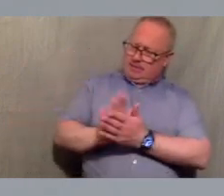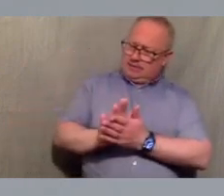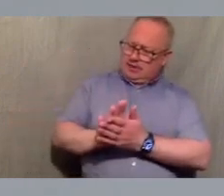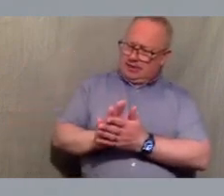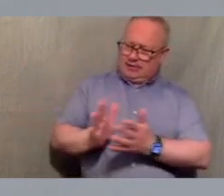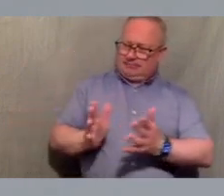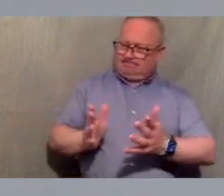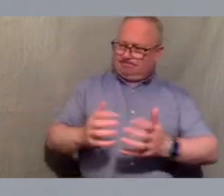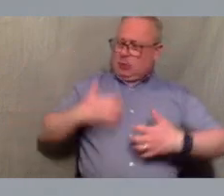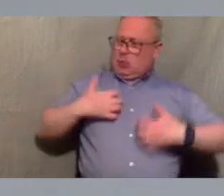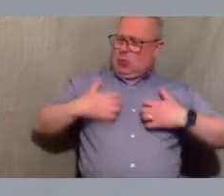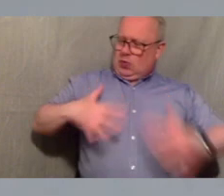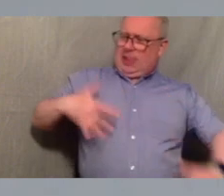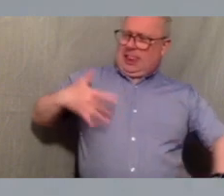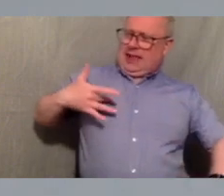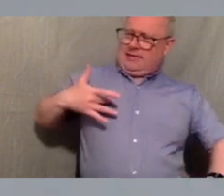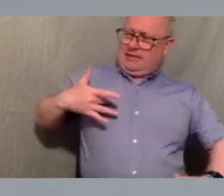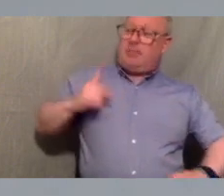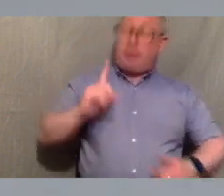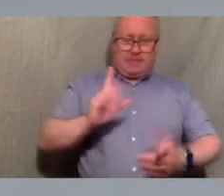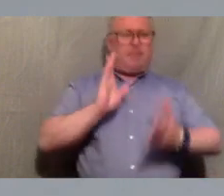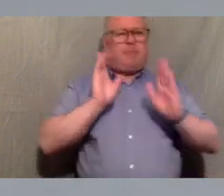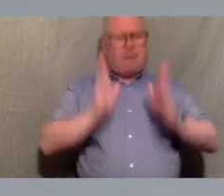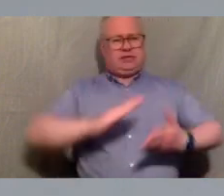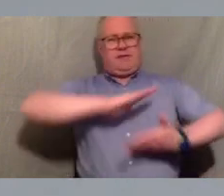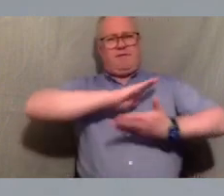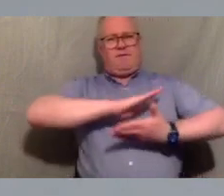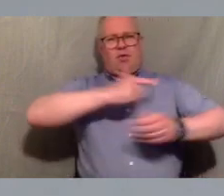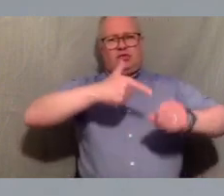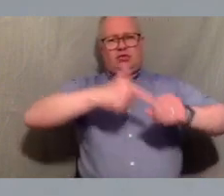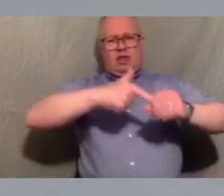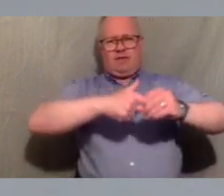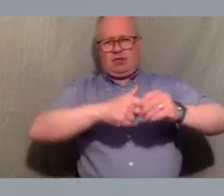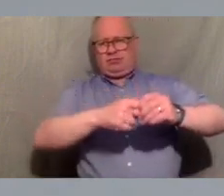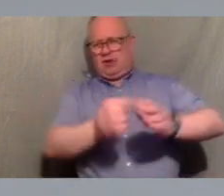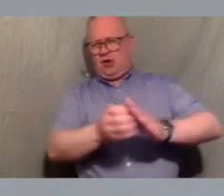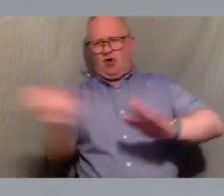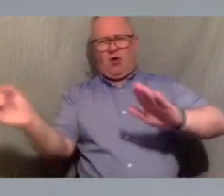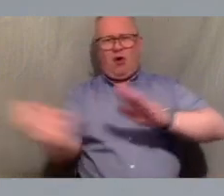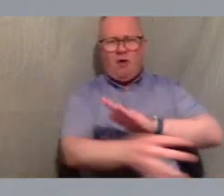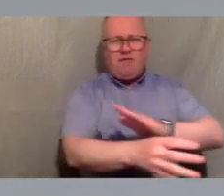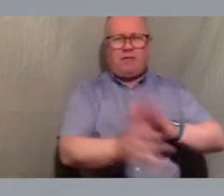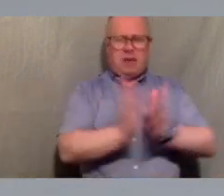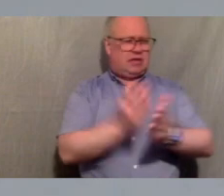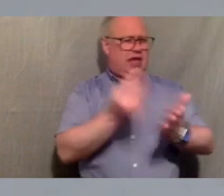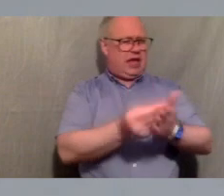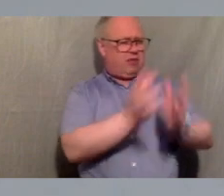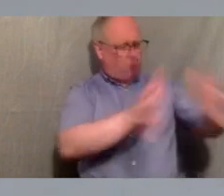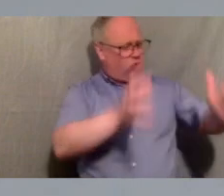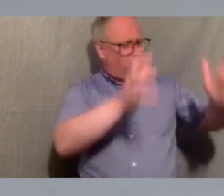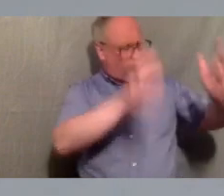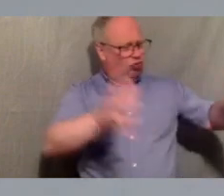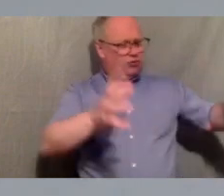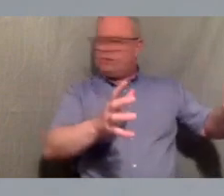but it means ditching fossil fuels and ditching the mad drive for growth at all costs and instead caring for life